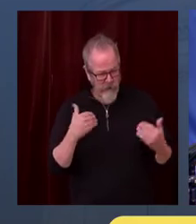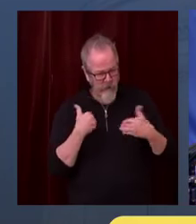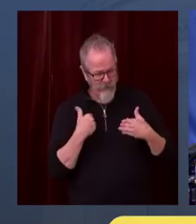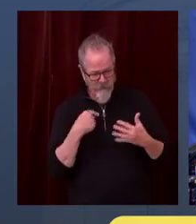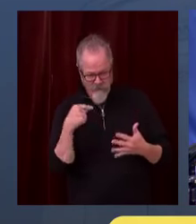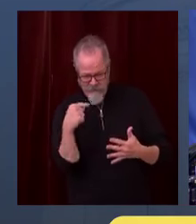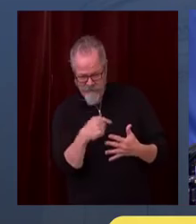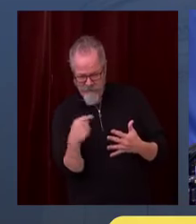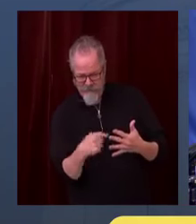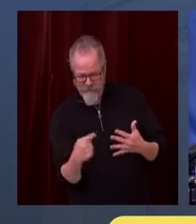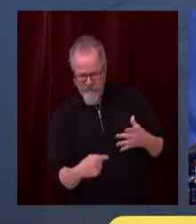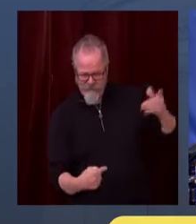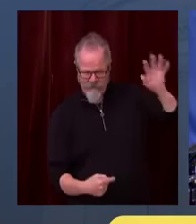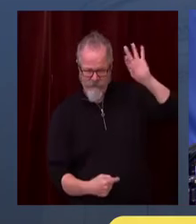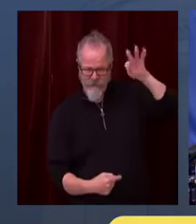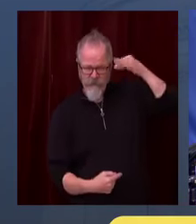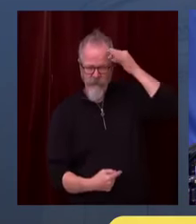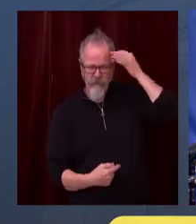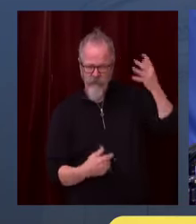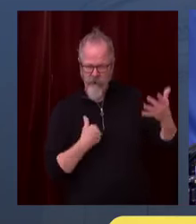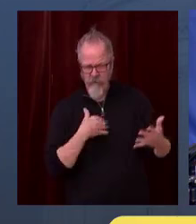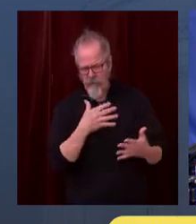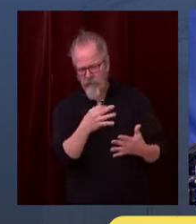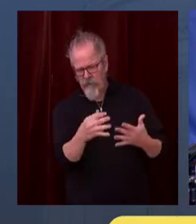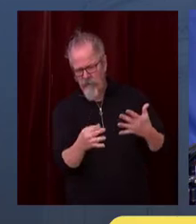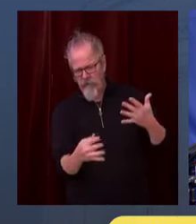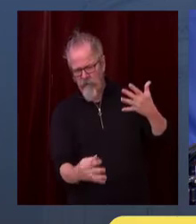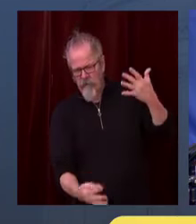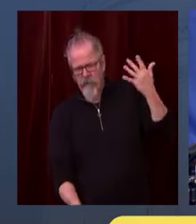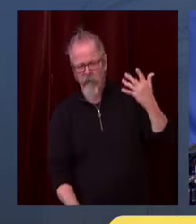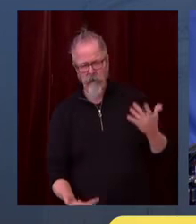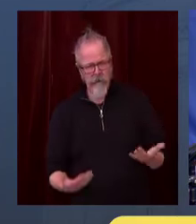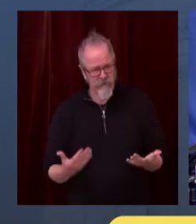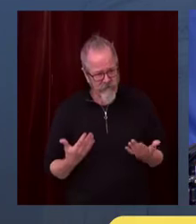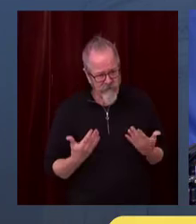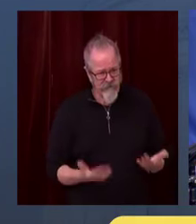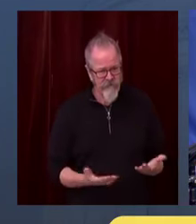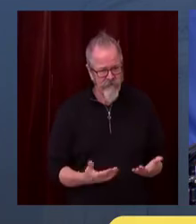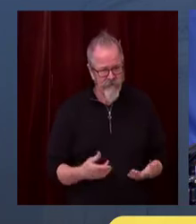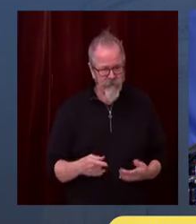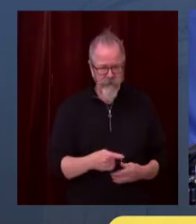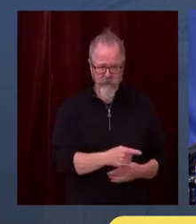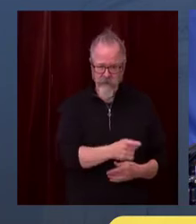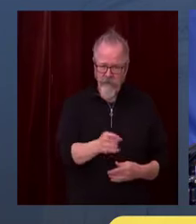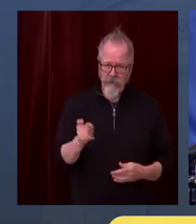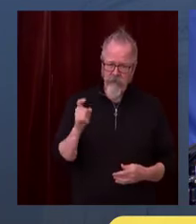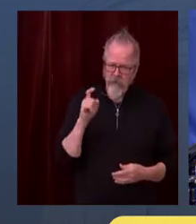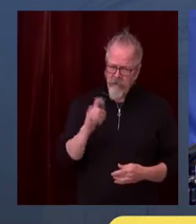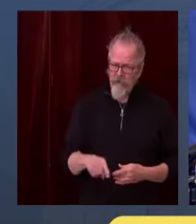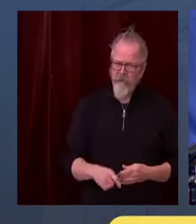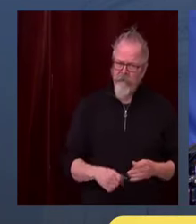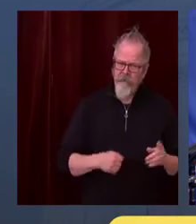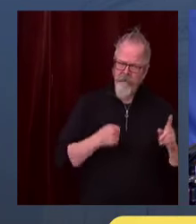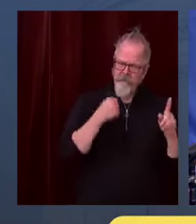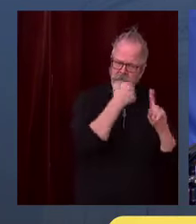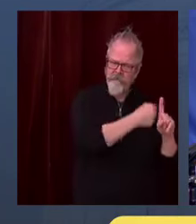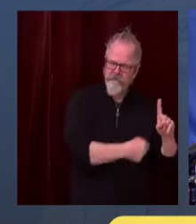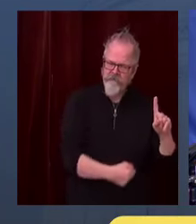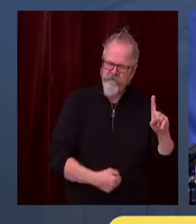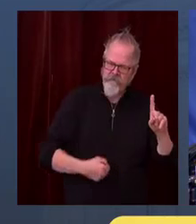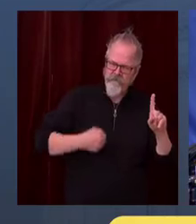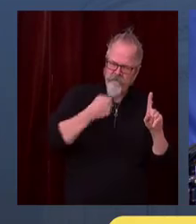ought to be pounding the doors of the Congress and the new president, who I'm glad we're going to have,